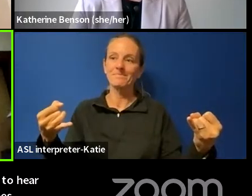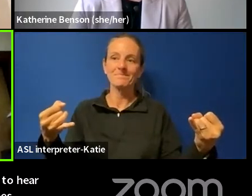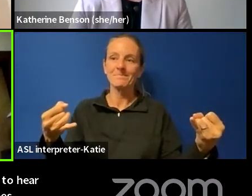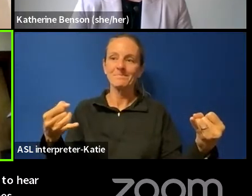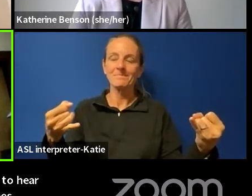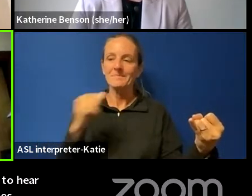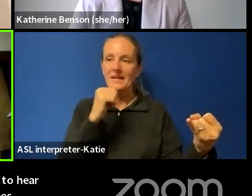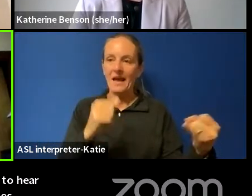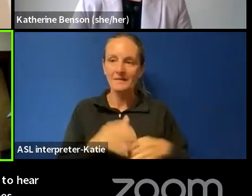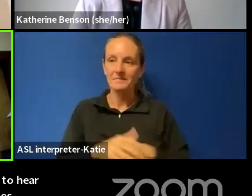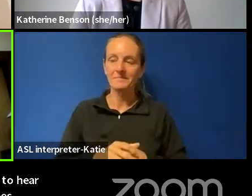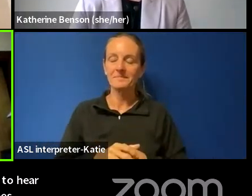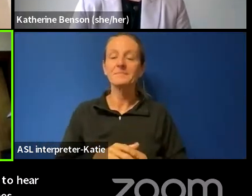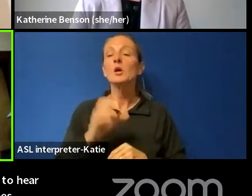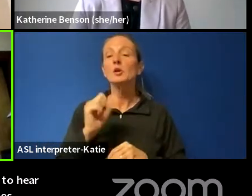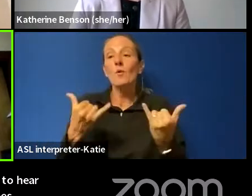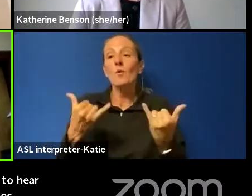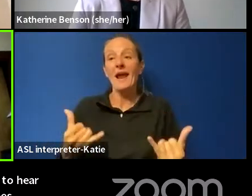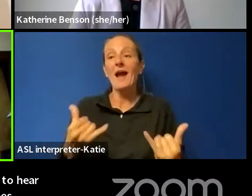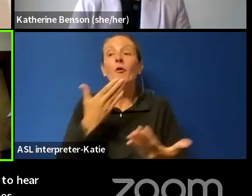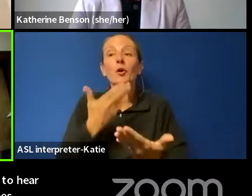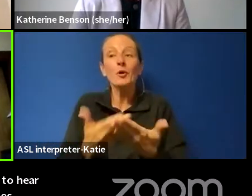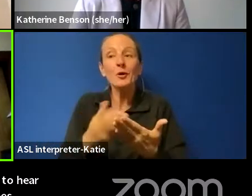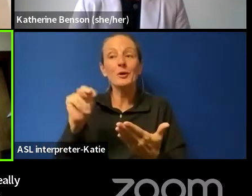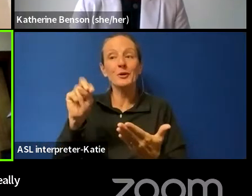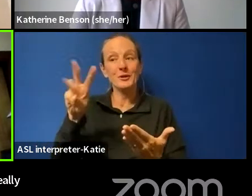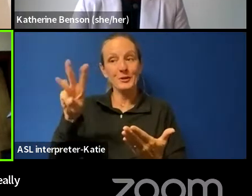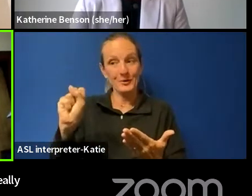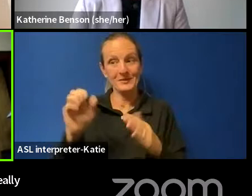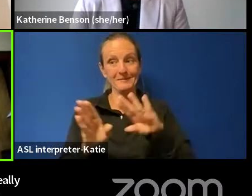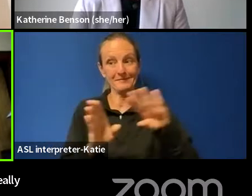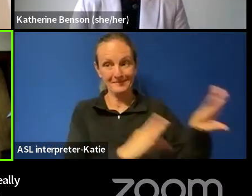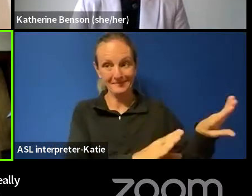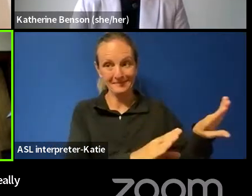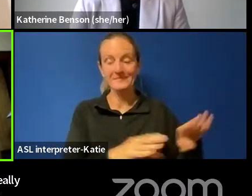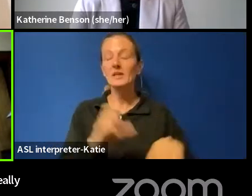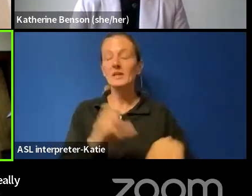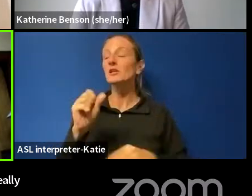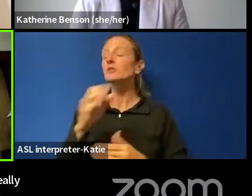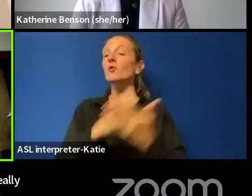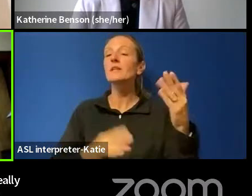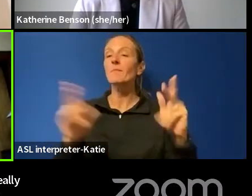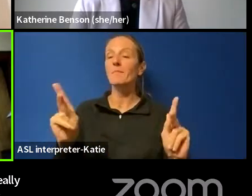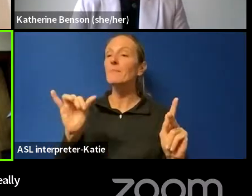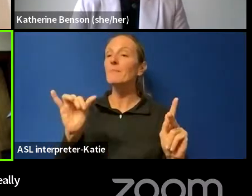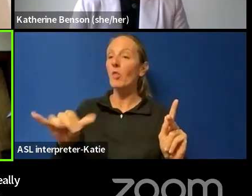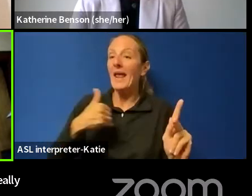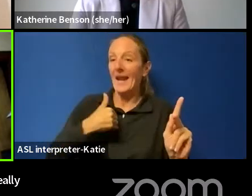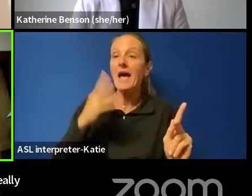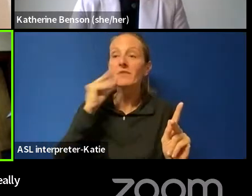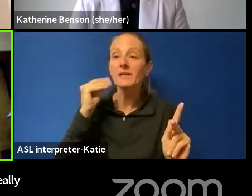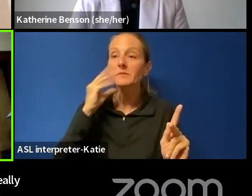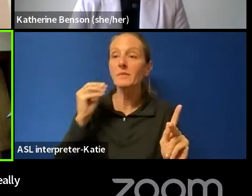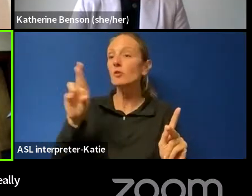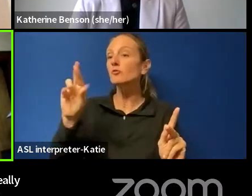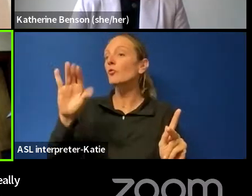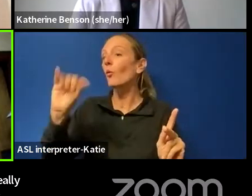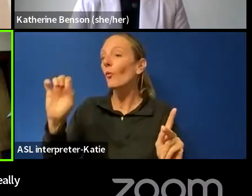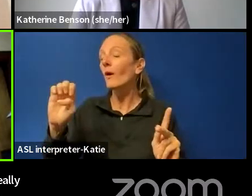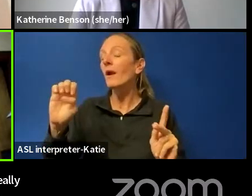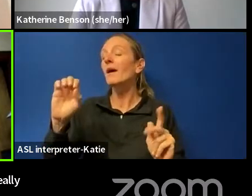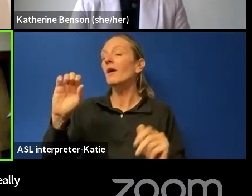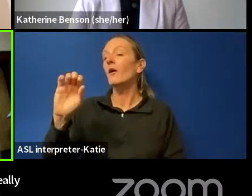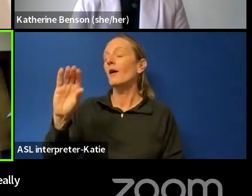now, for the good news, some of these people who have faced racial profiling, and whose loved ones and friends, and just